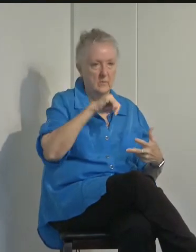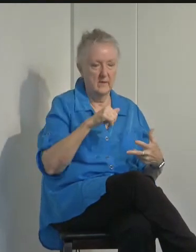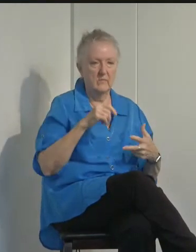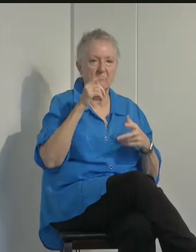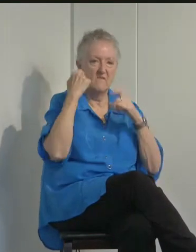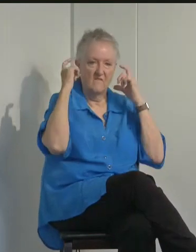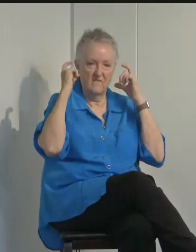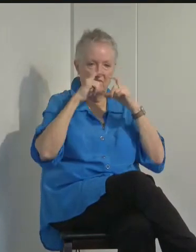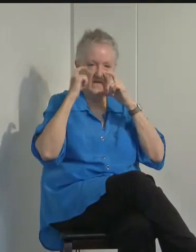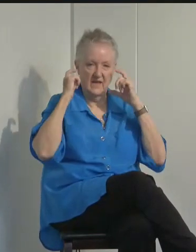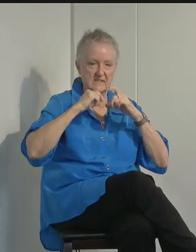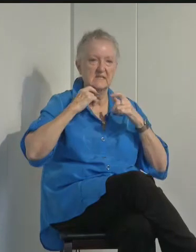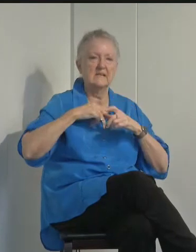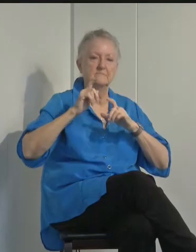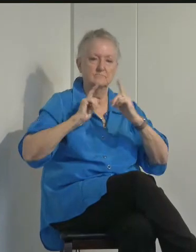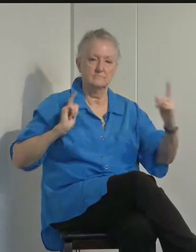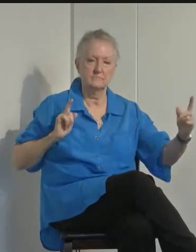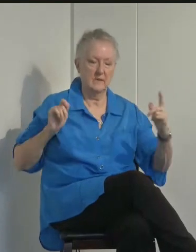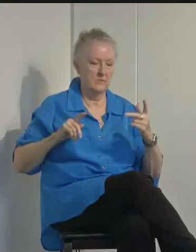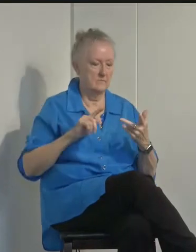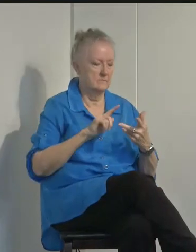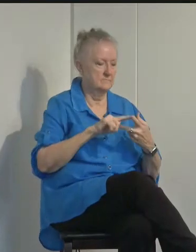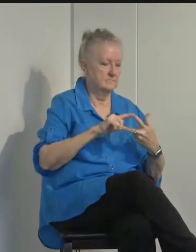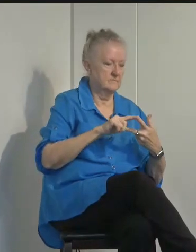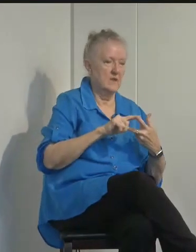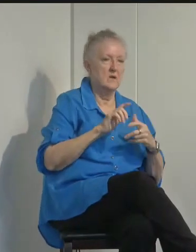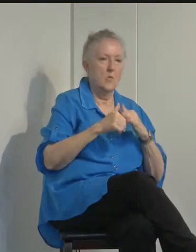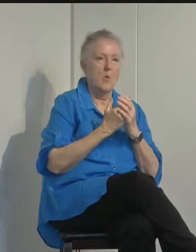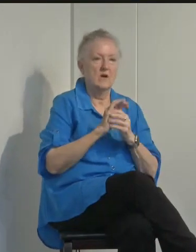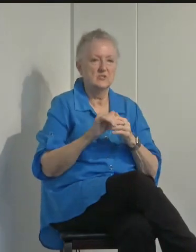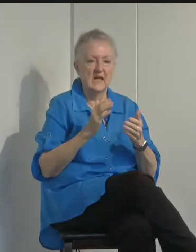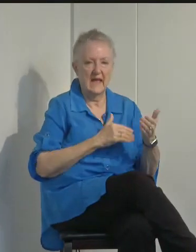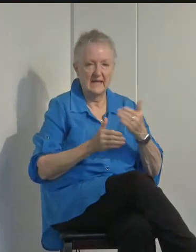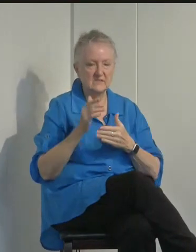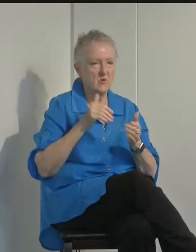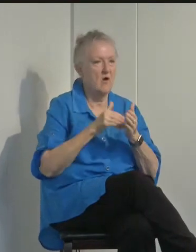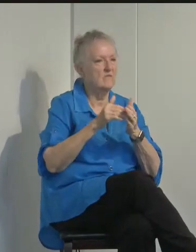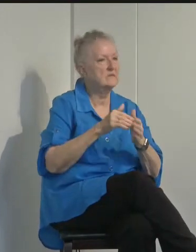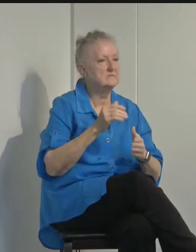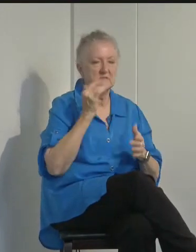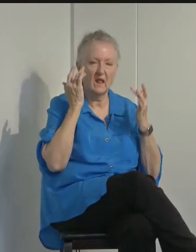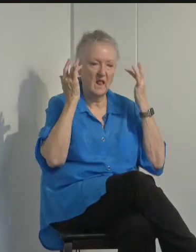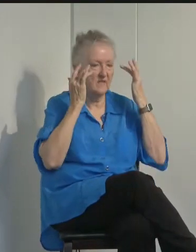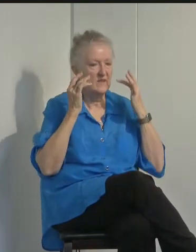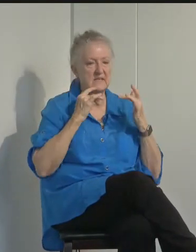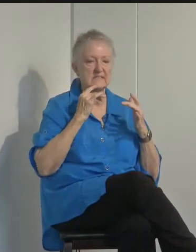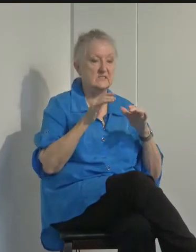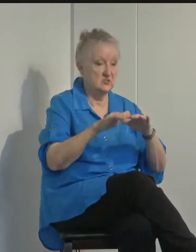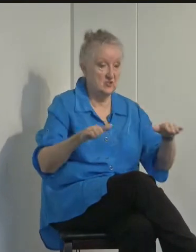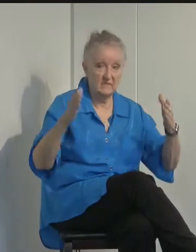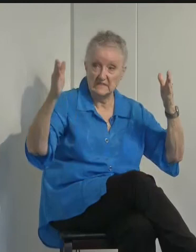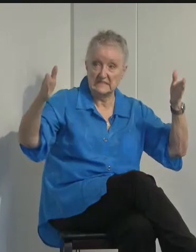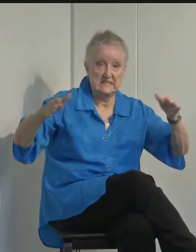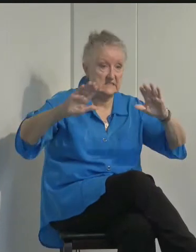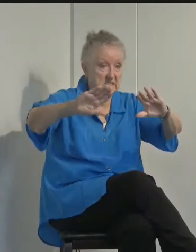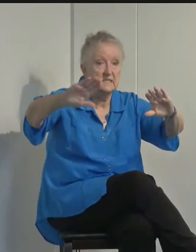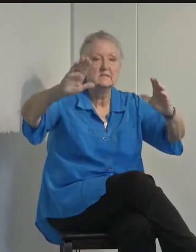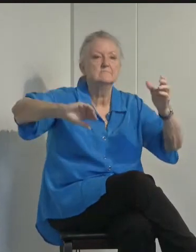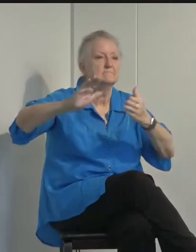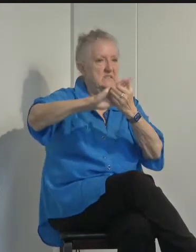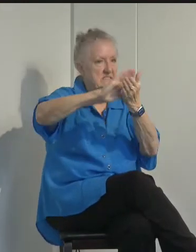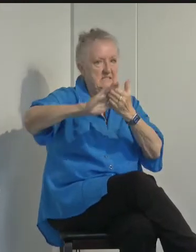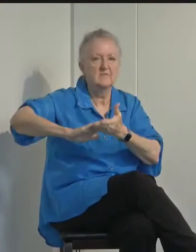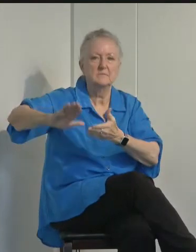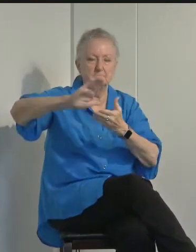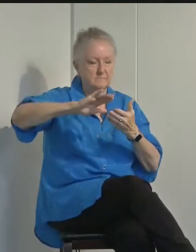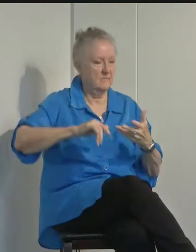six feet apart from other people. Number two, wash your hands thoroughly and often. Don't touch your face and disinfect surfaces. And number three, if you feel